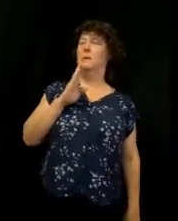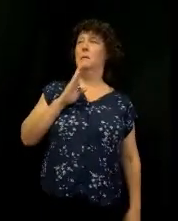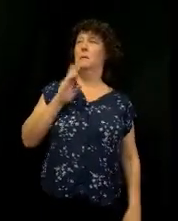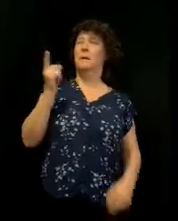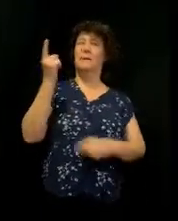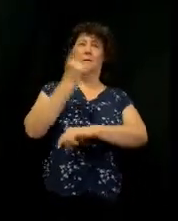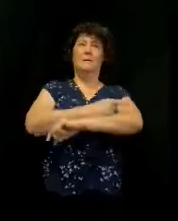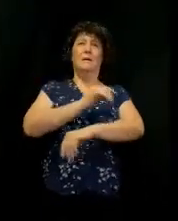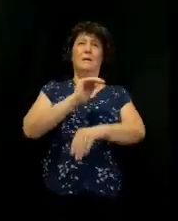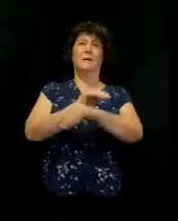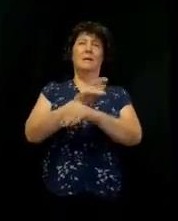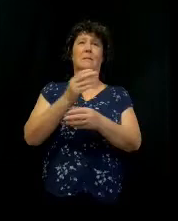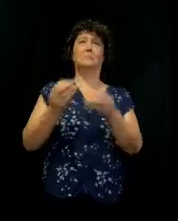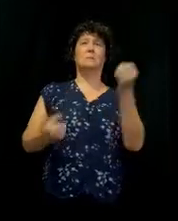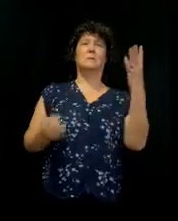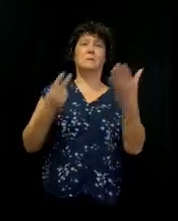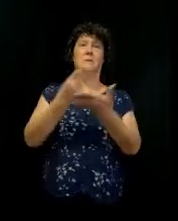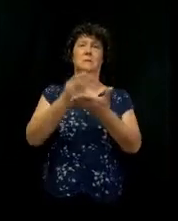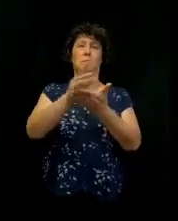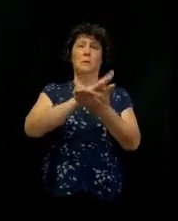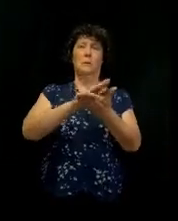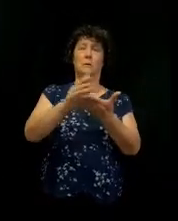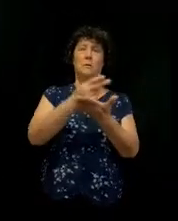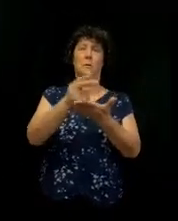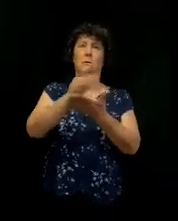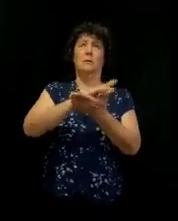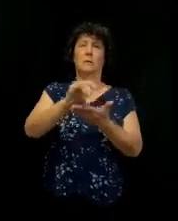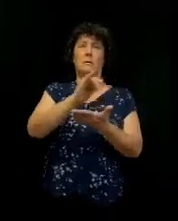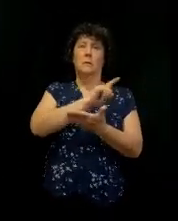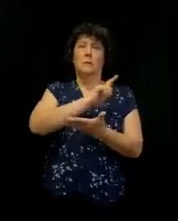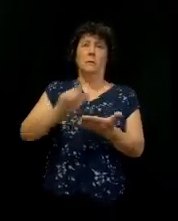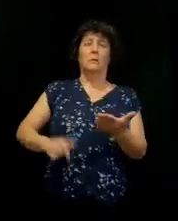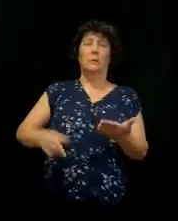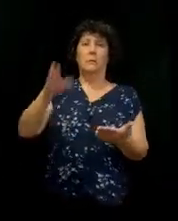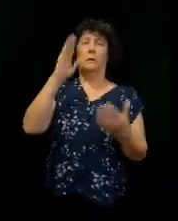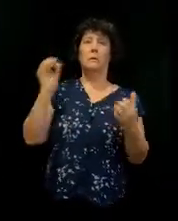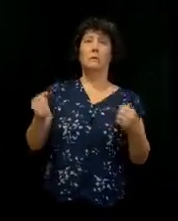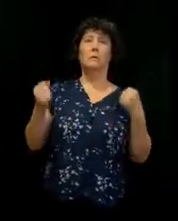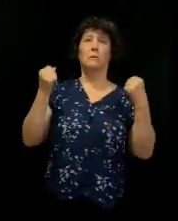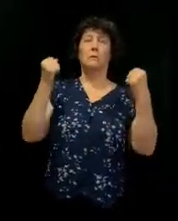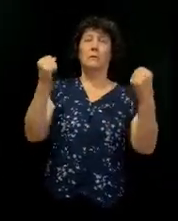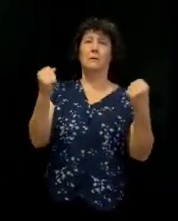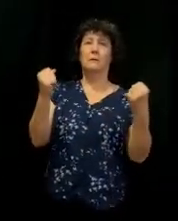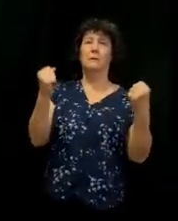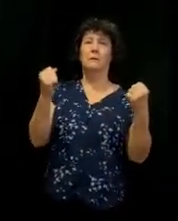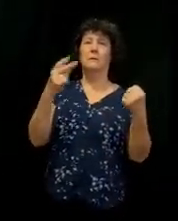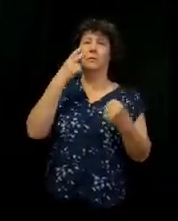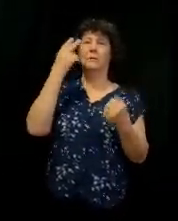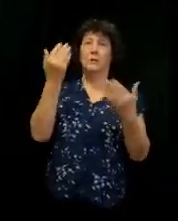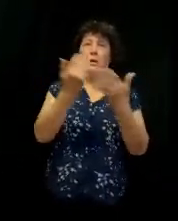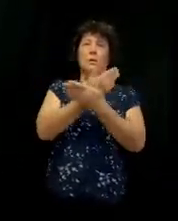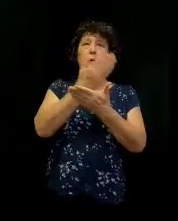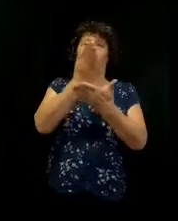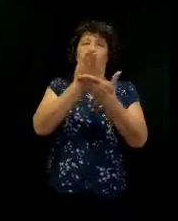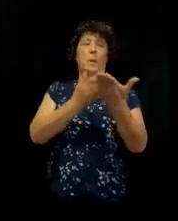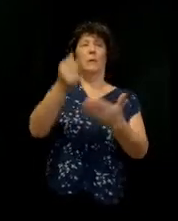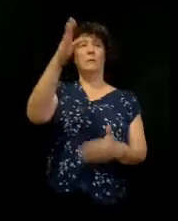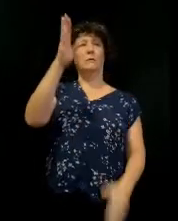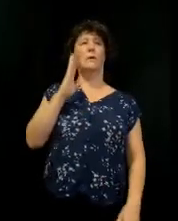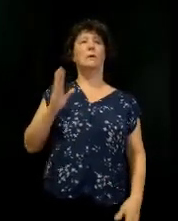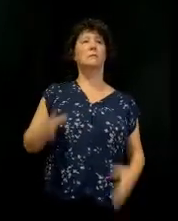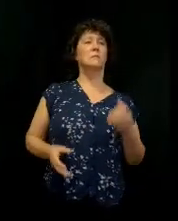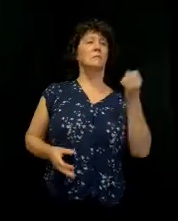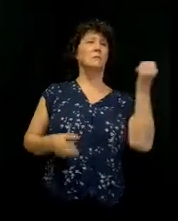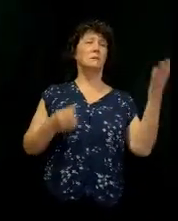and night sing, holy, holy, holy is the Lord God Almighty. It's because they're seeing a new side of God. Because, see, their singing